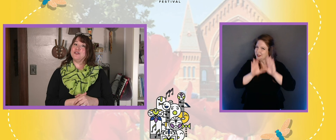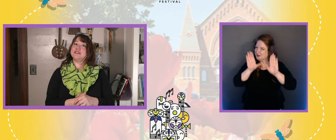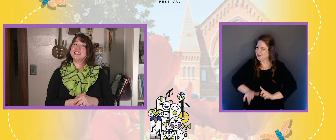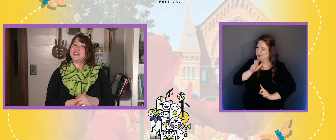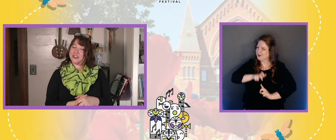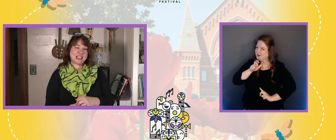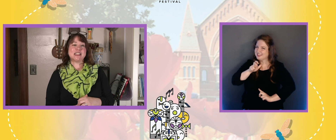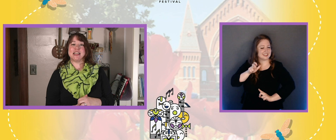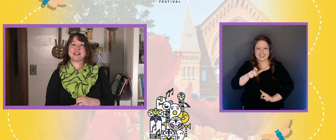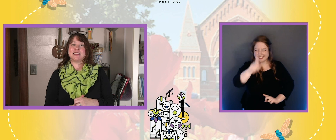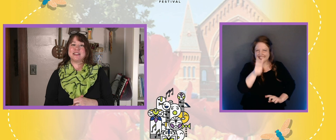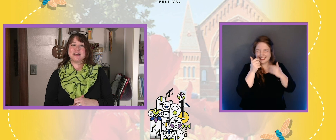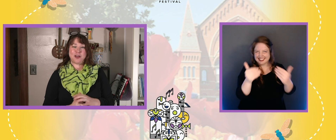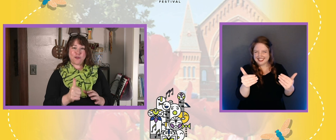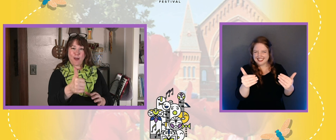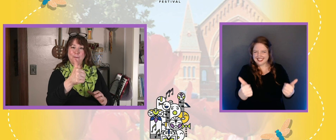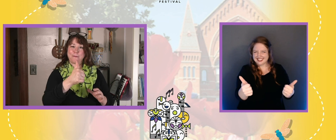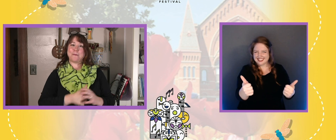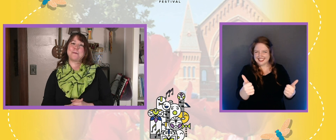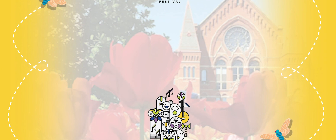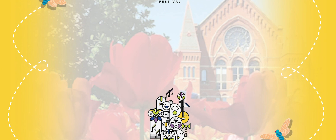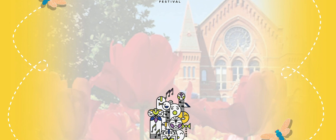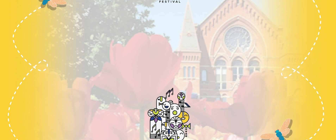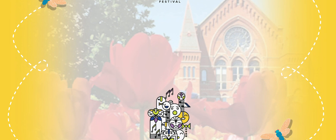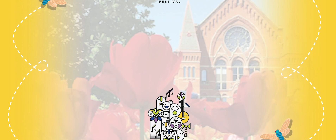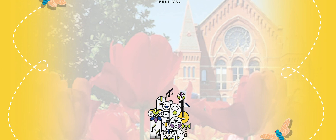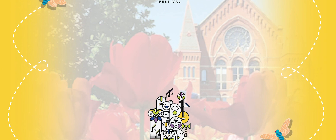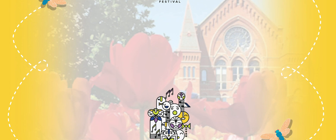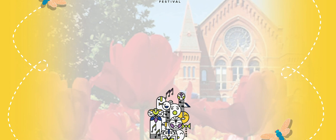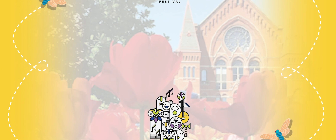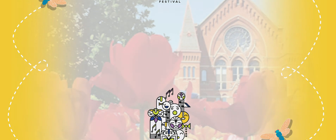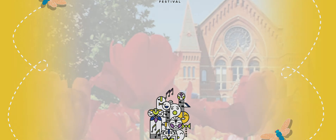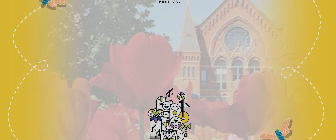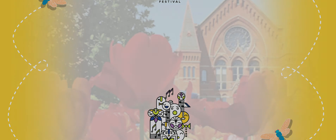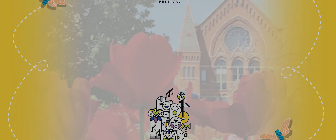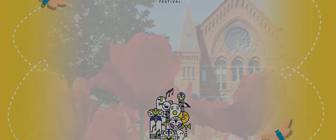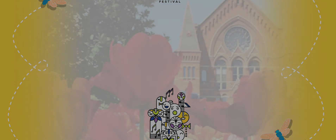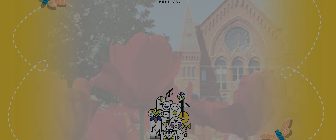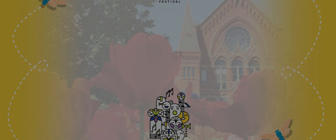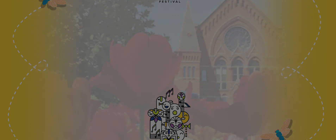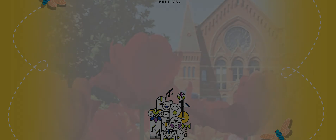yourself. Fantastic! Go for it! for it!